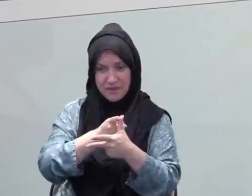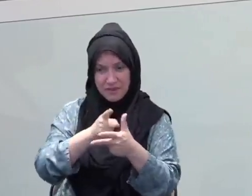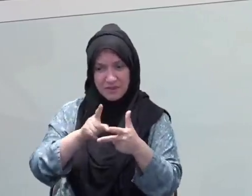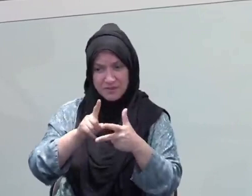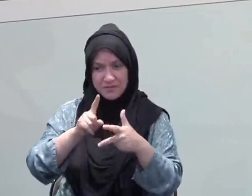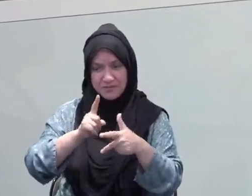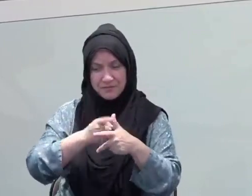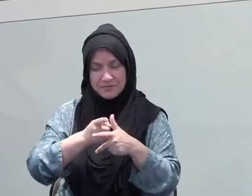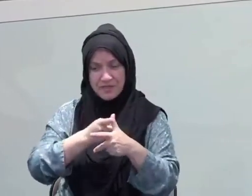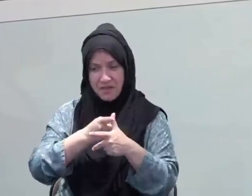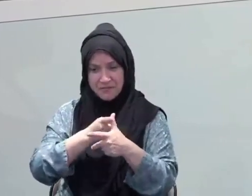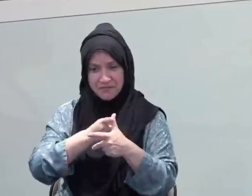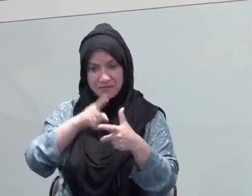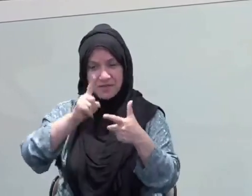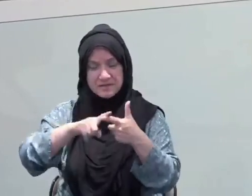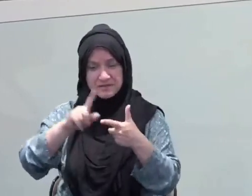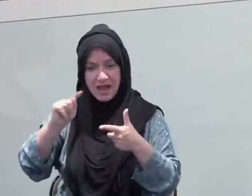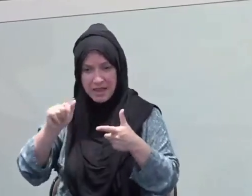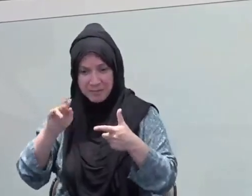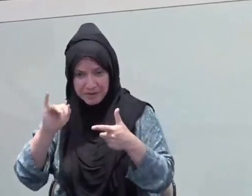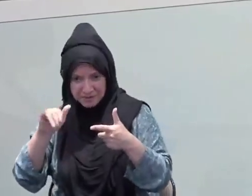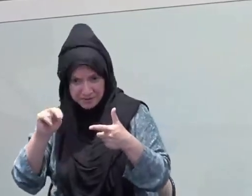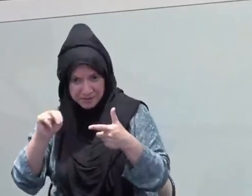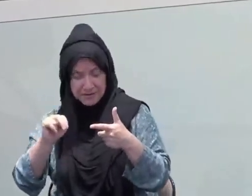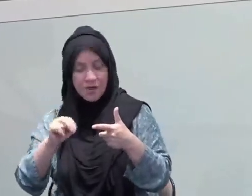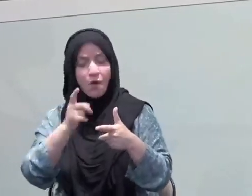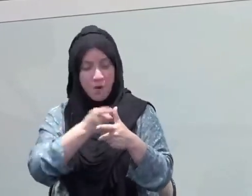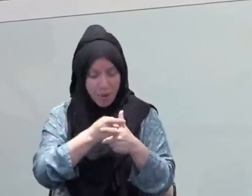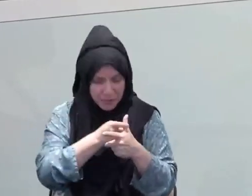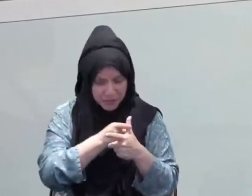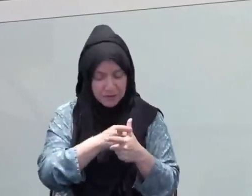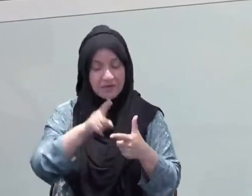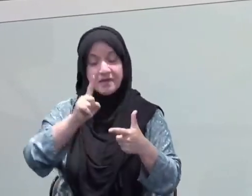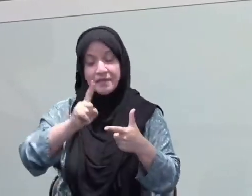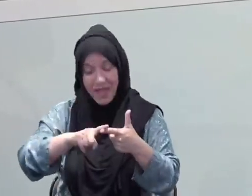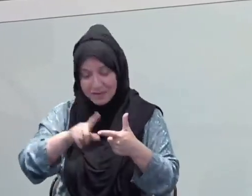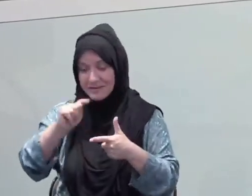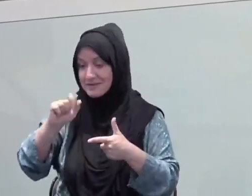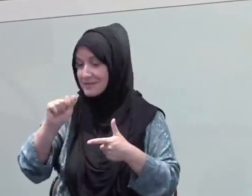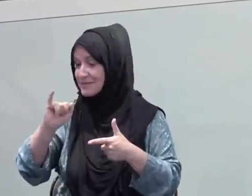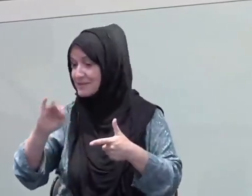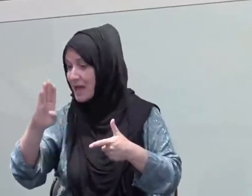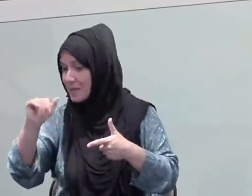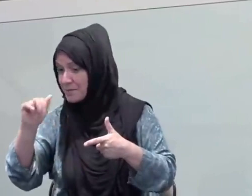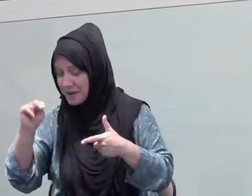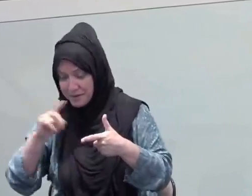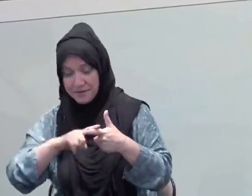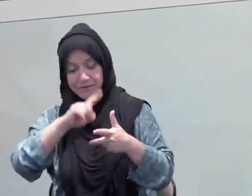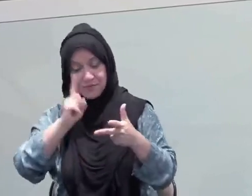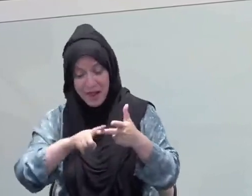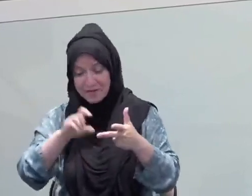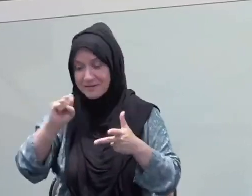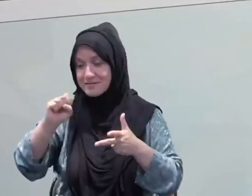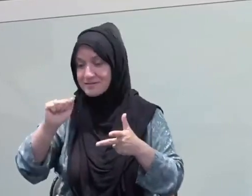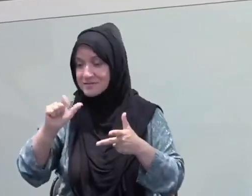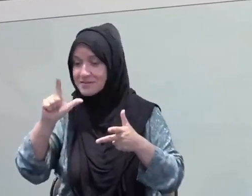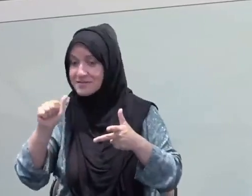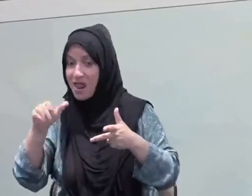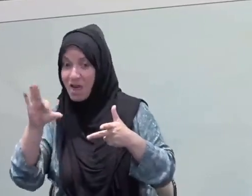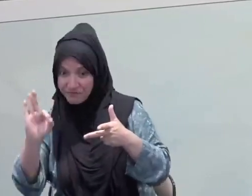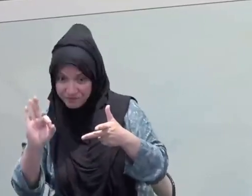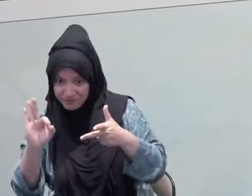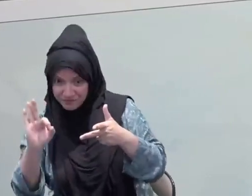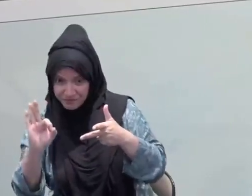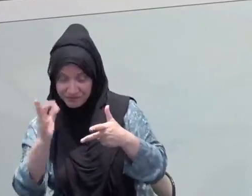how do I chart myself up there, right? Abu Musa al-Ash'ari, was someone who is distinguished by his fasting and